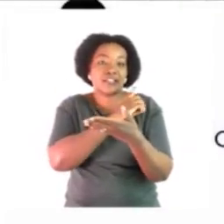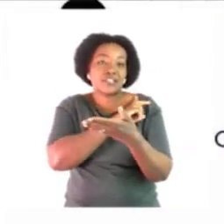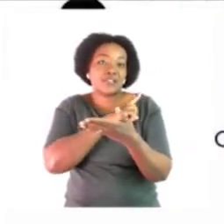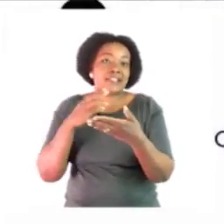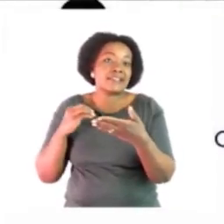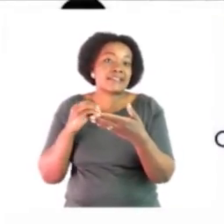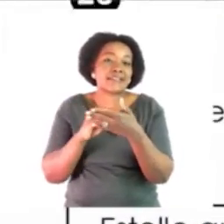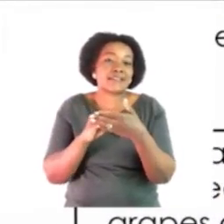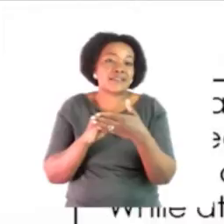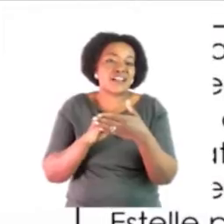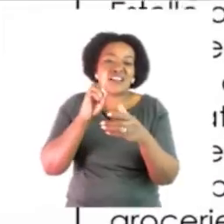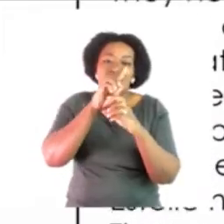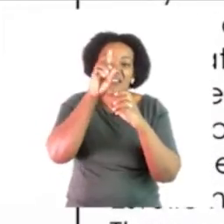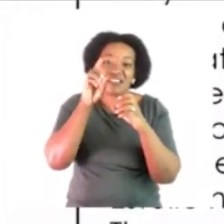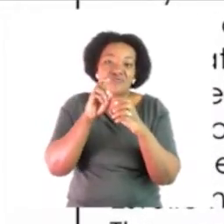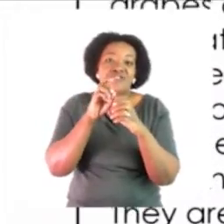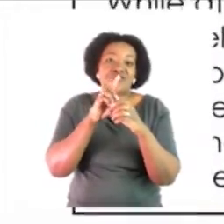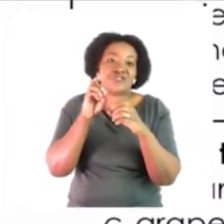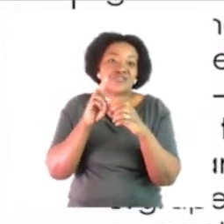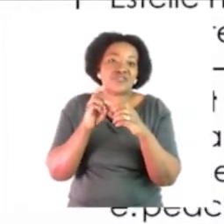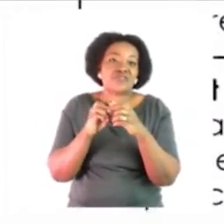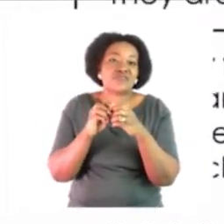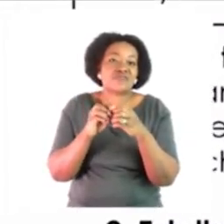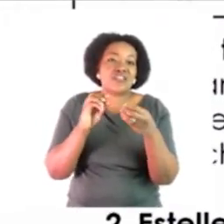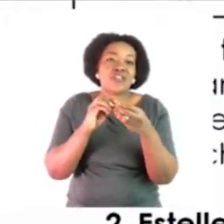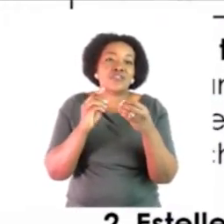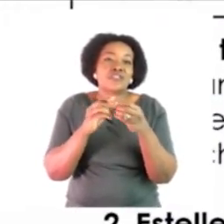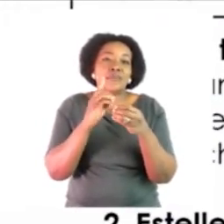quickly look at the questions questions number one